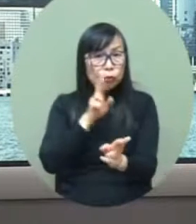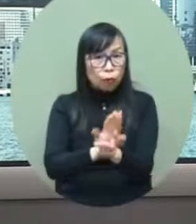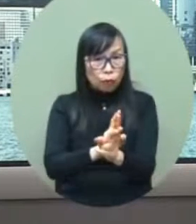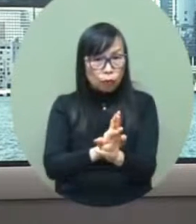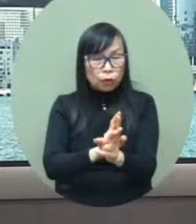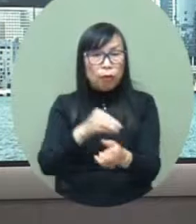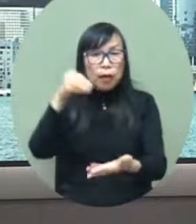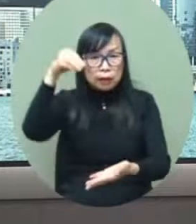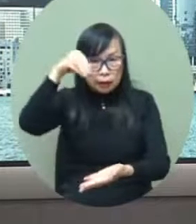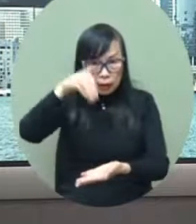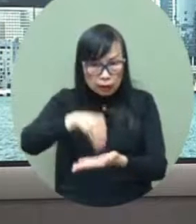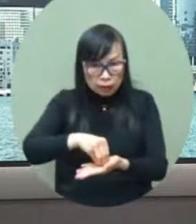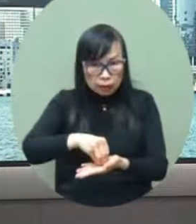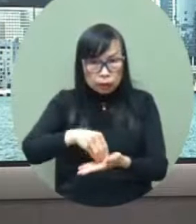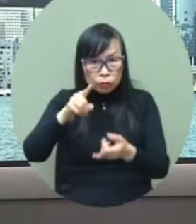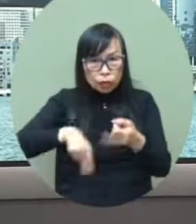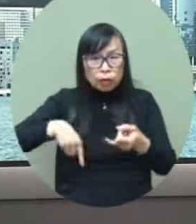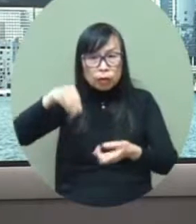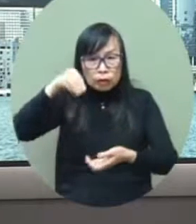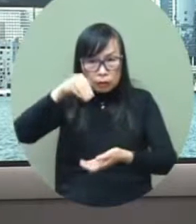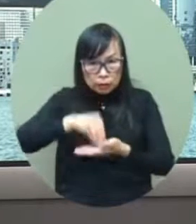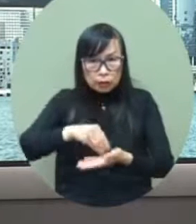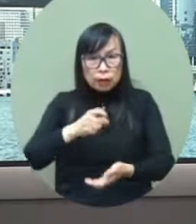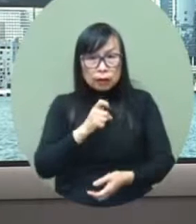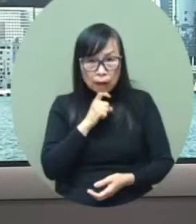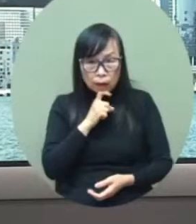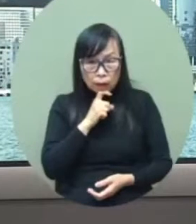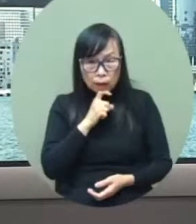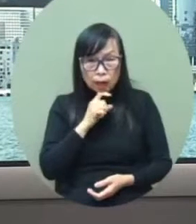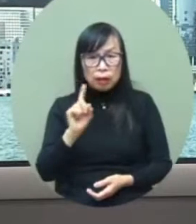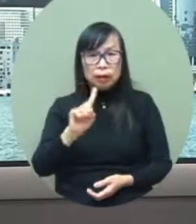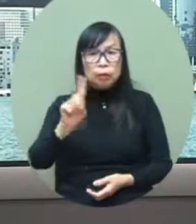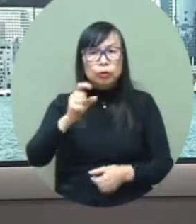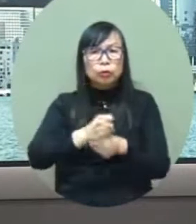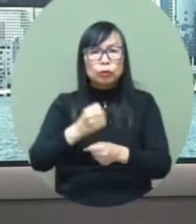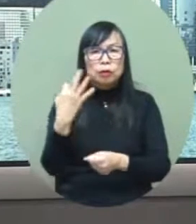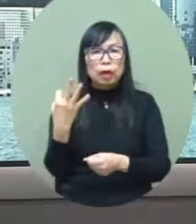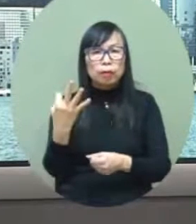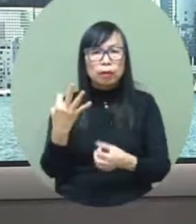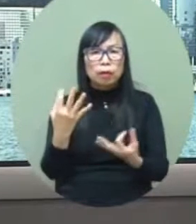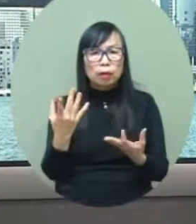effective implementation that lead to results